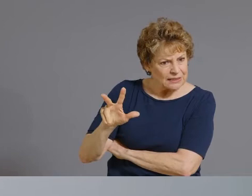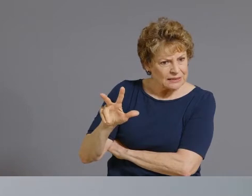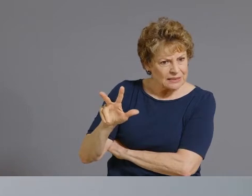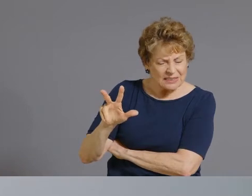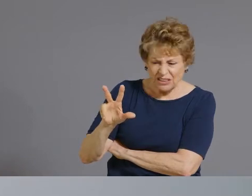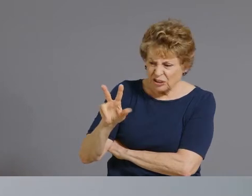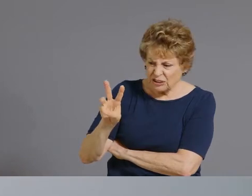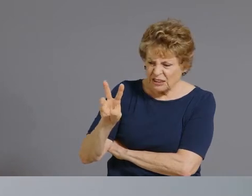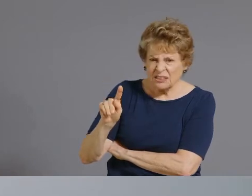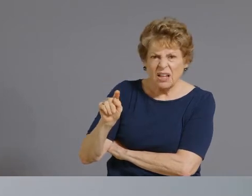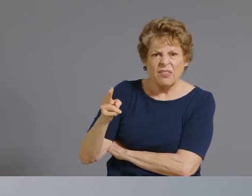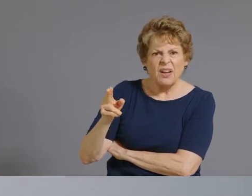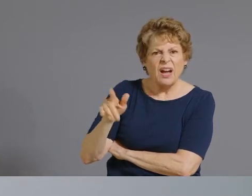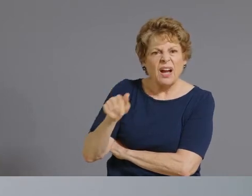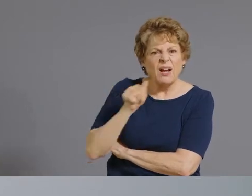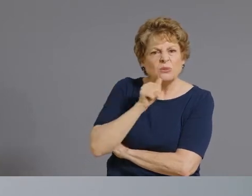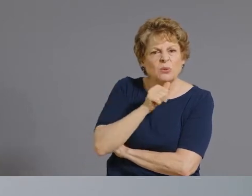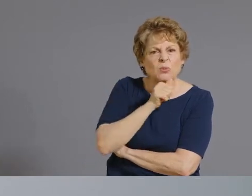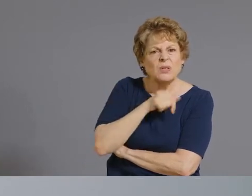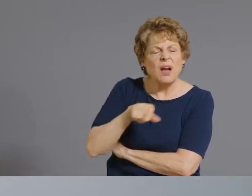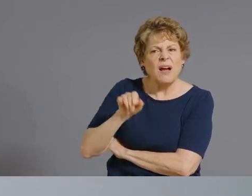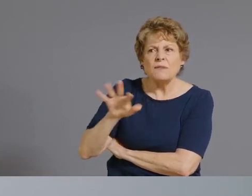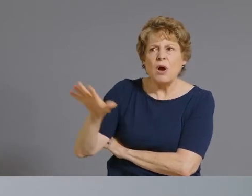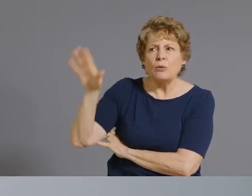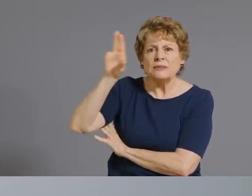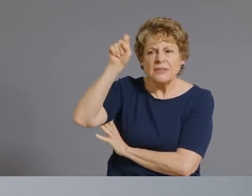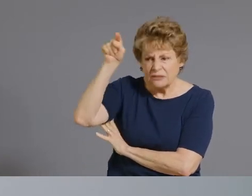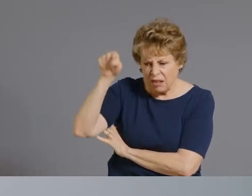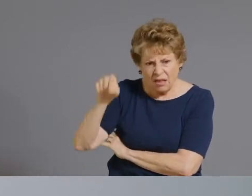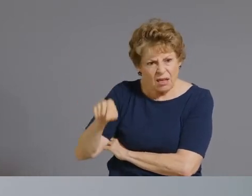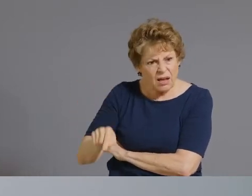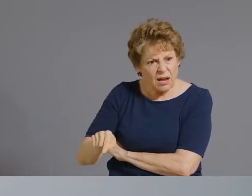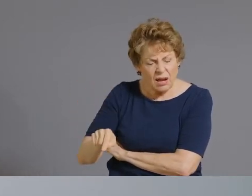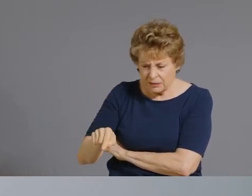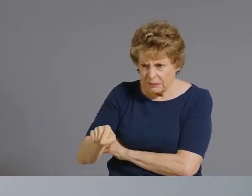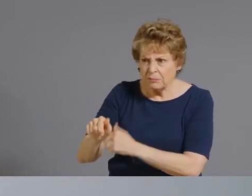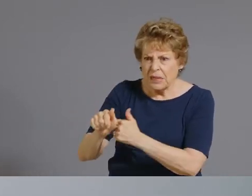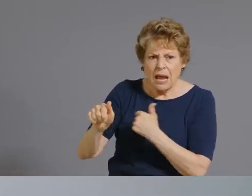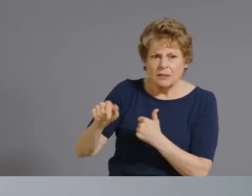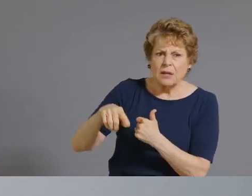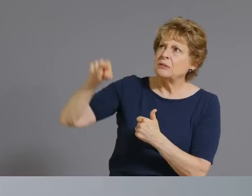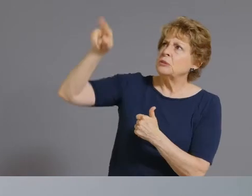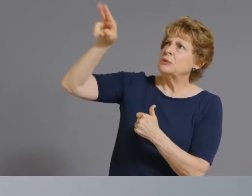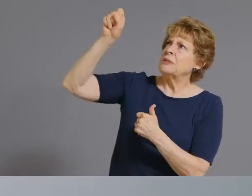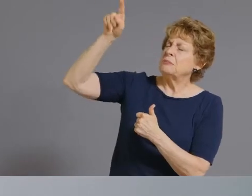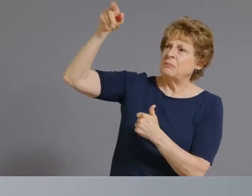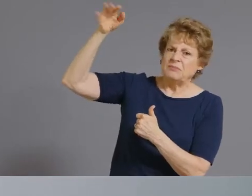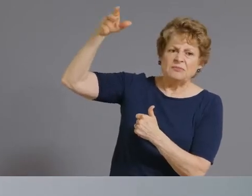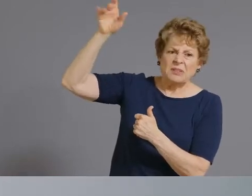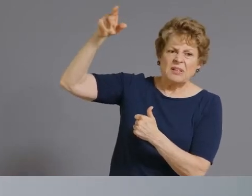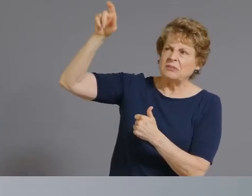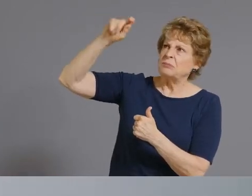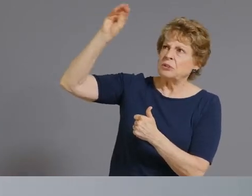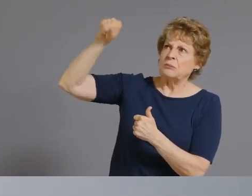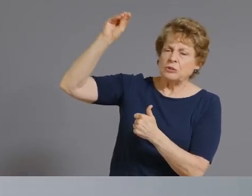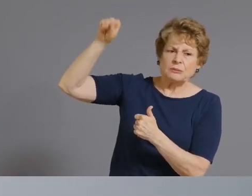just seem to be lagging the rest much of the rest of the country what is it about arizona or arizonans